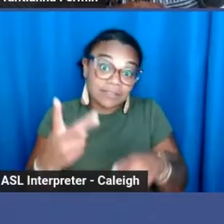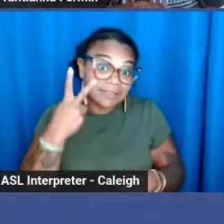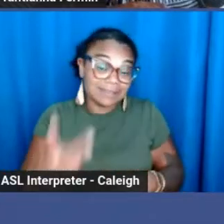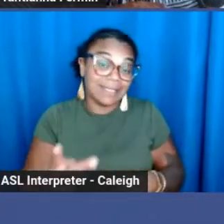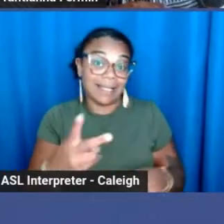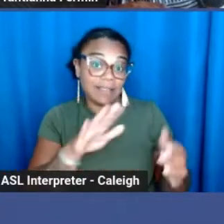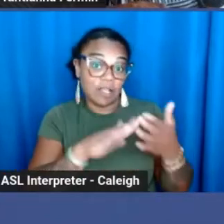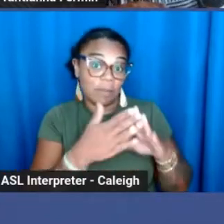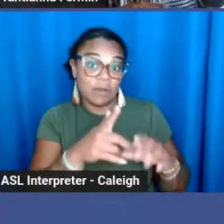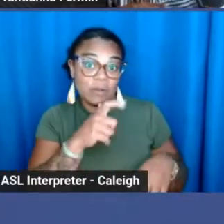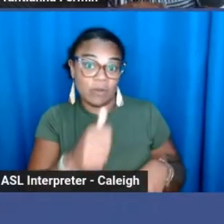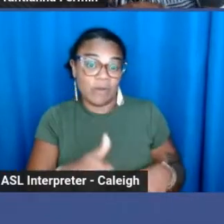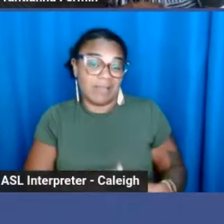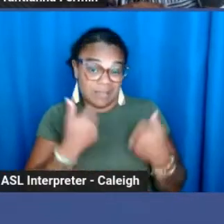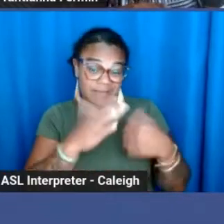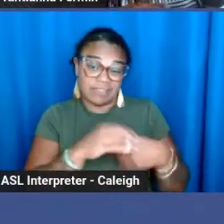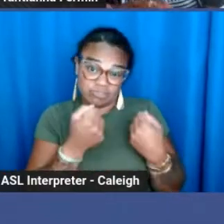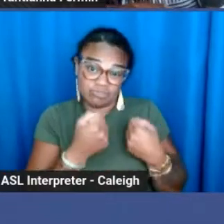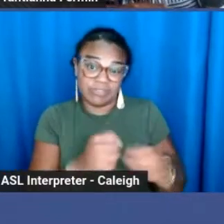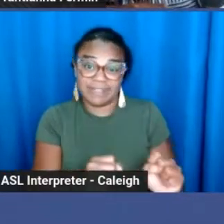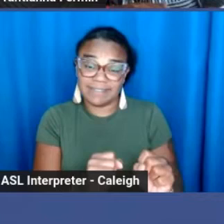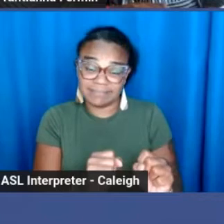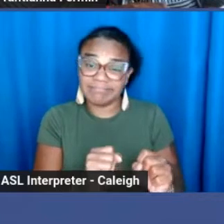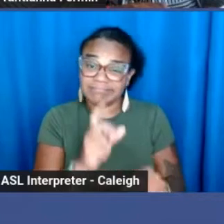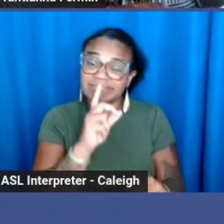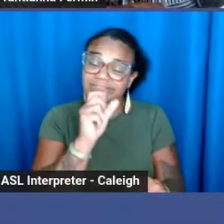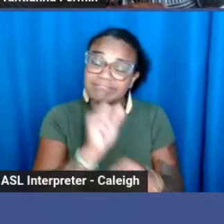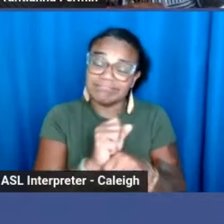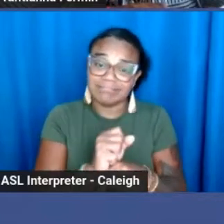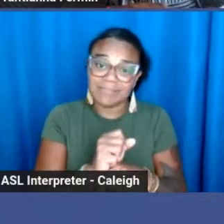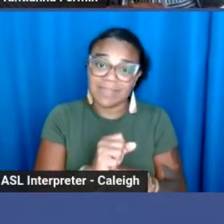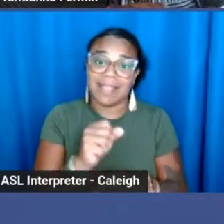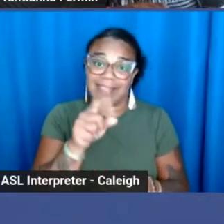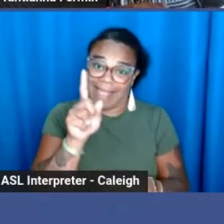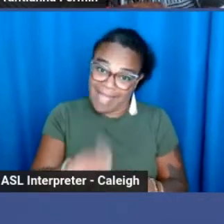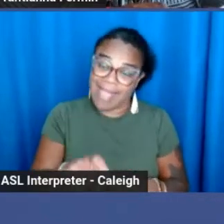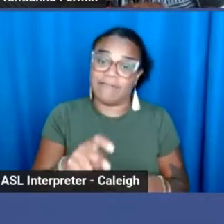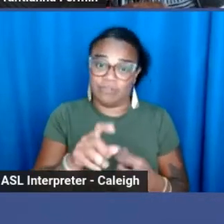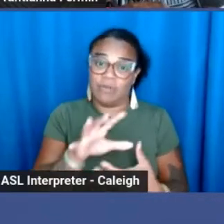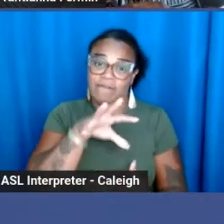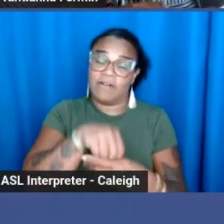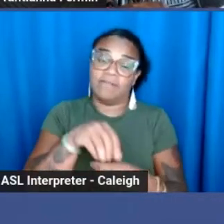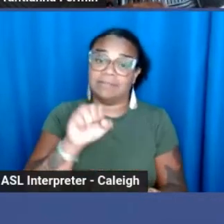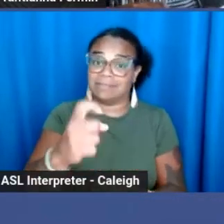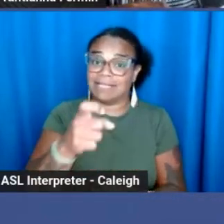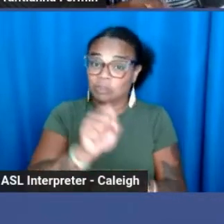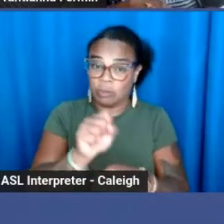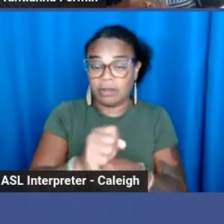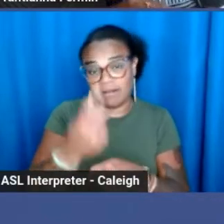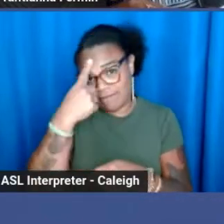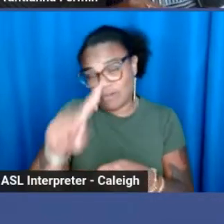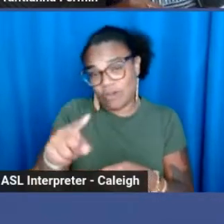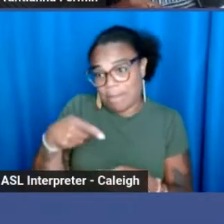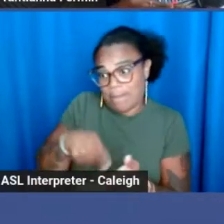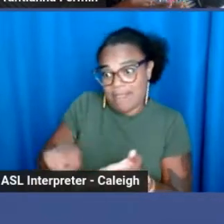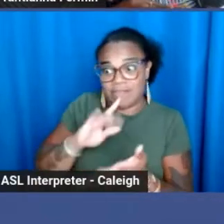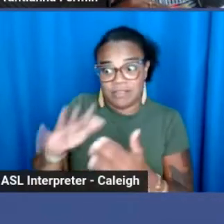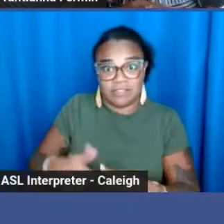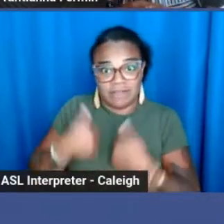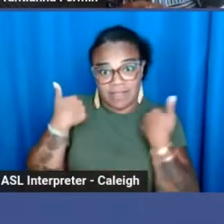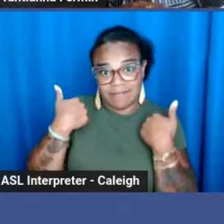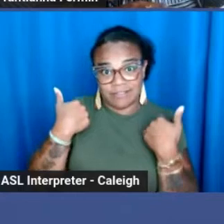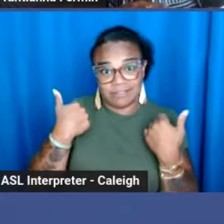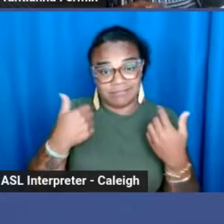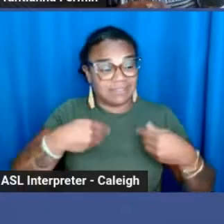street. Literally, sex working to survive. Selling their body for $20 to